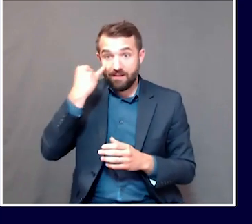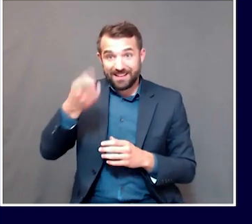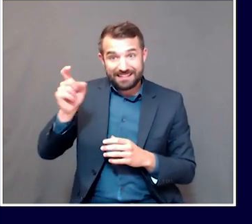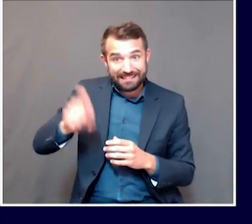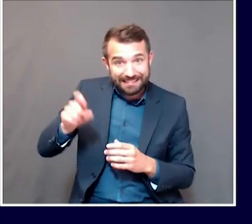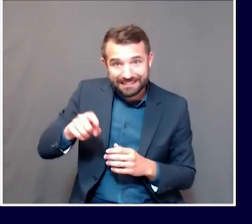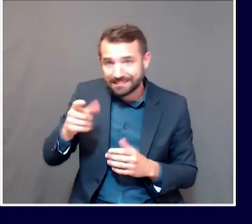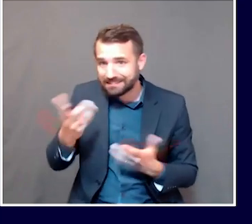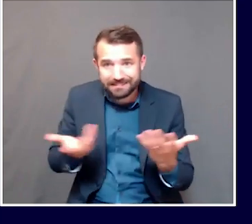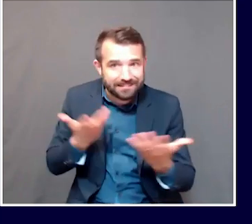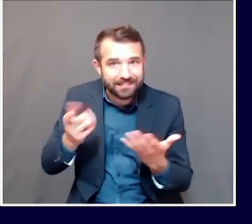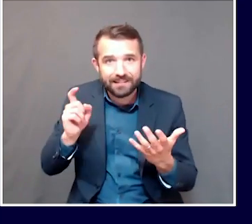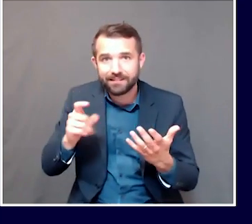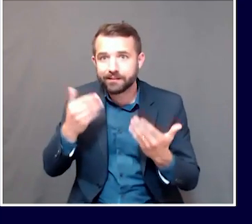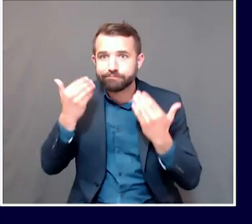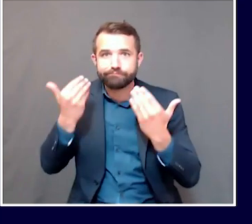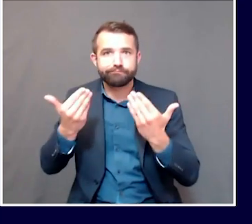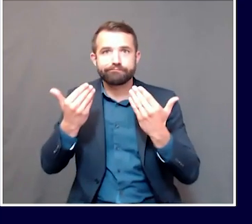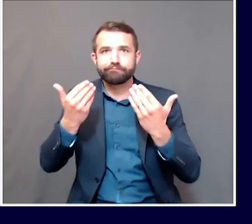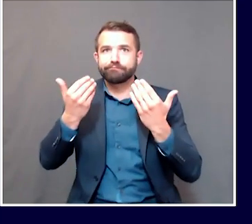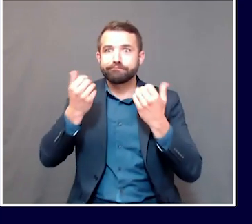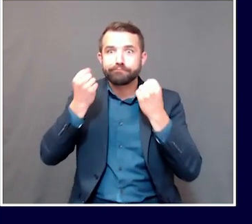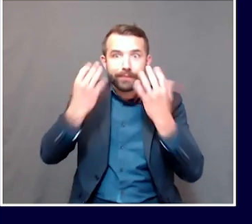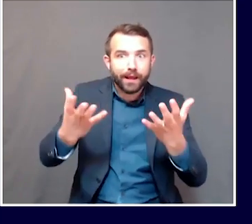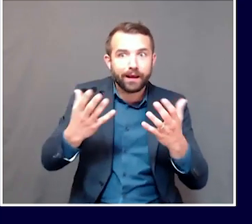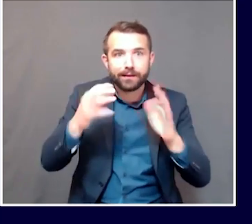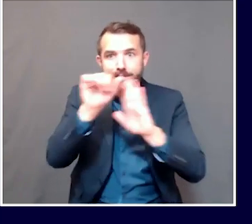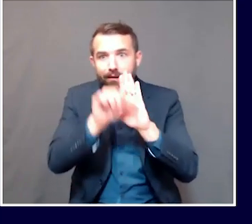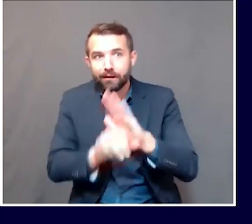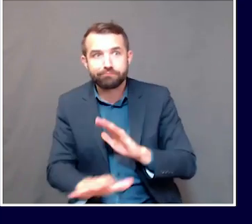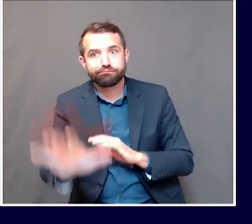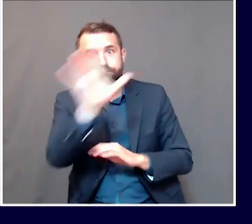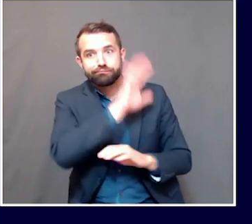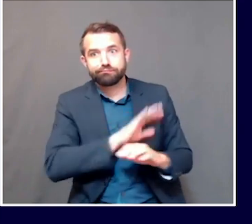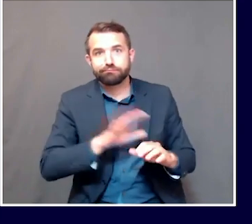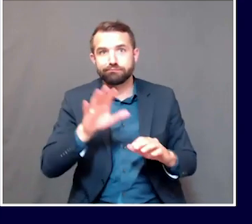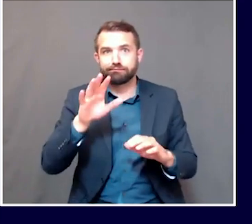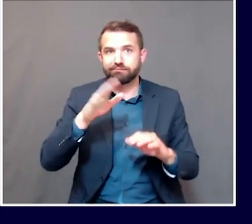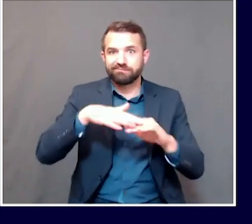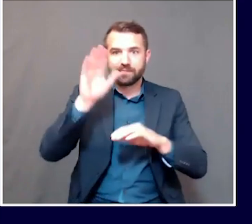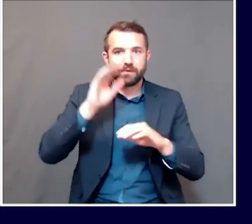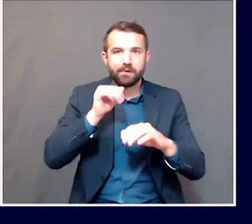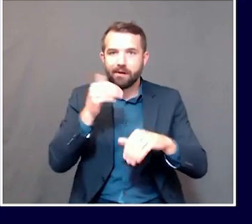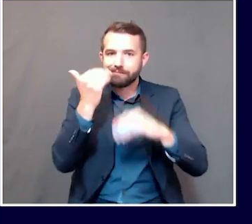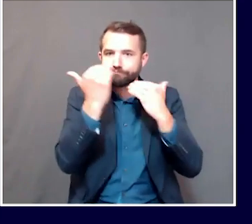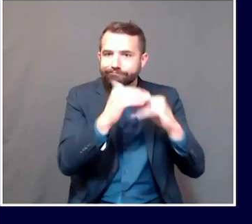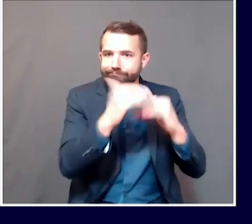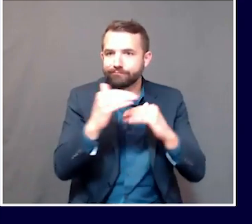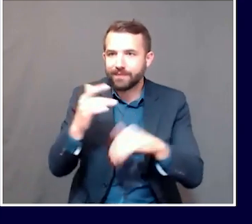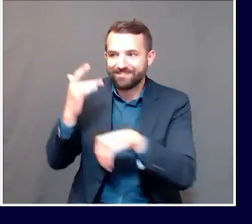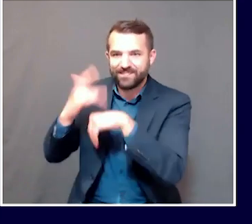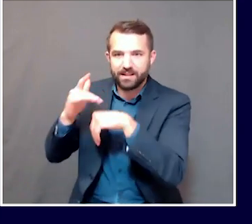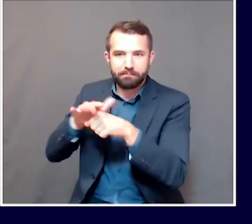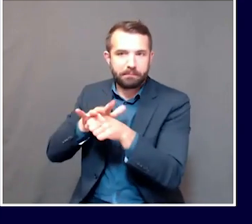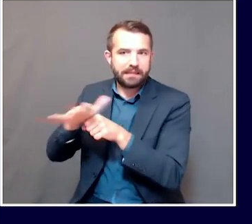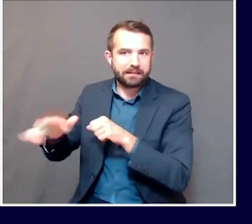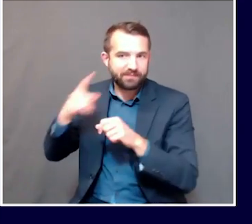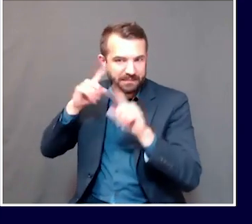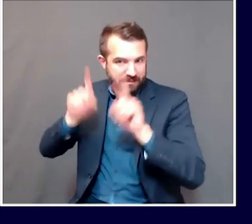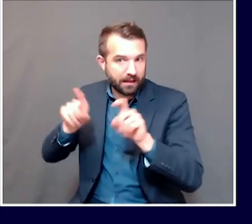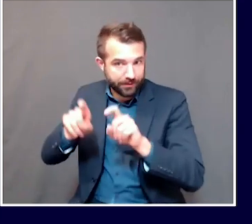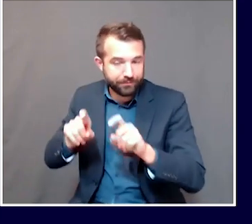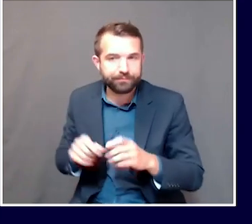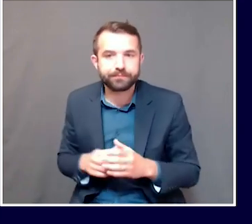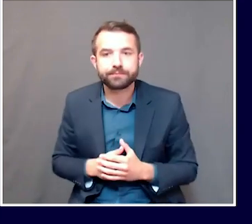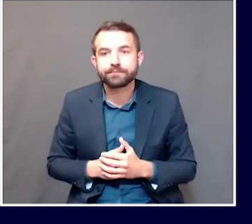of the states no longer limit testing to people with symptoms or close contact who had COVID-19, while more than a dozen states allow